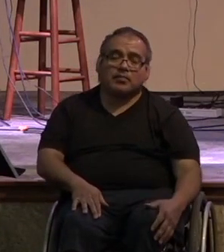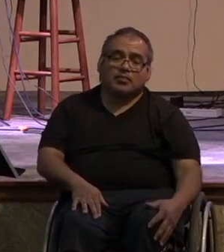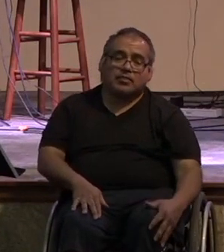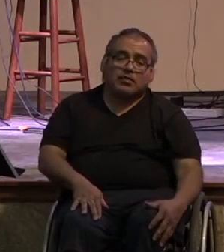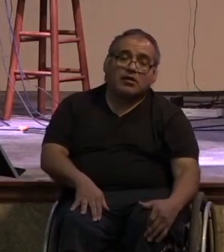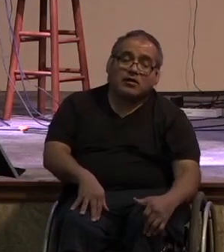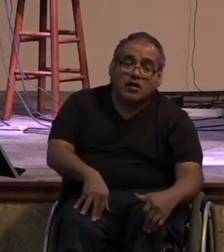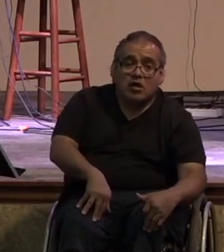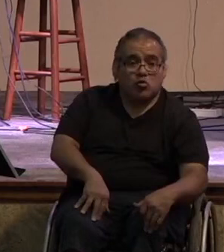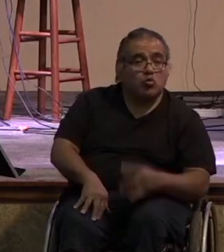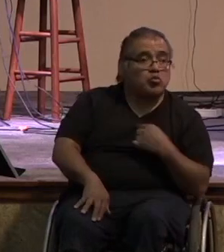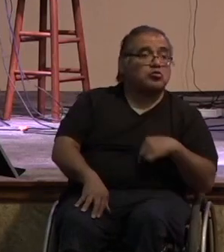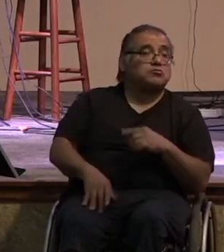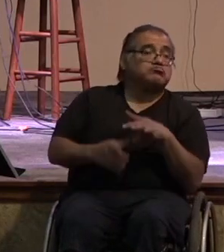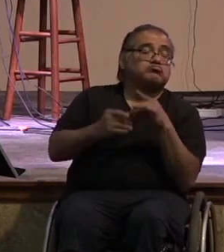but i think it bears repeating